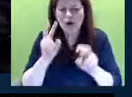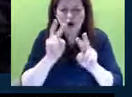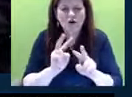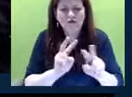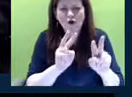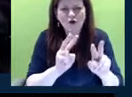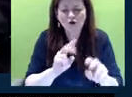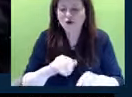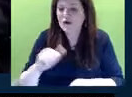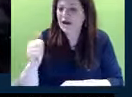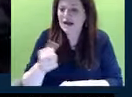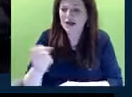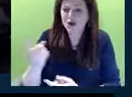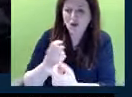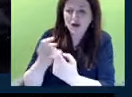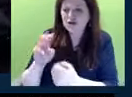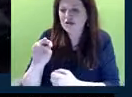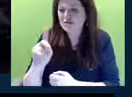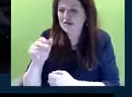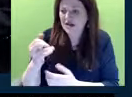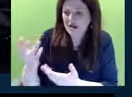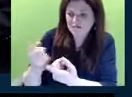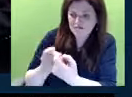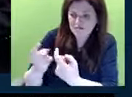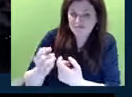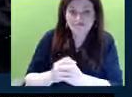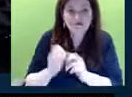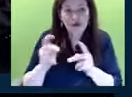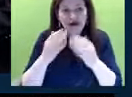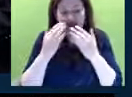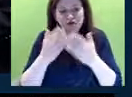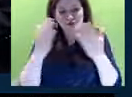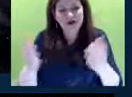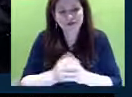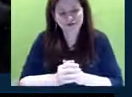to addressing any questions the media has separately. Thanks a lot.